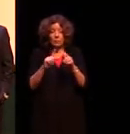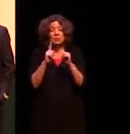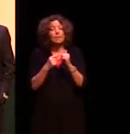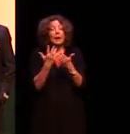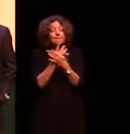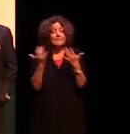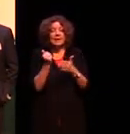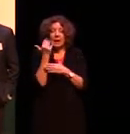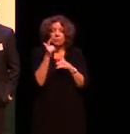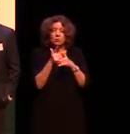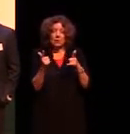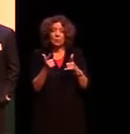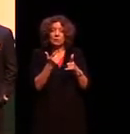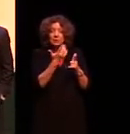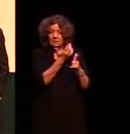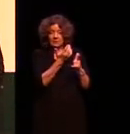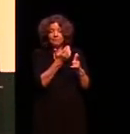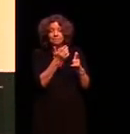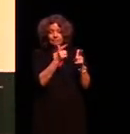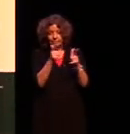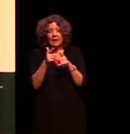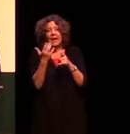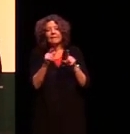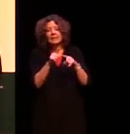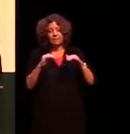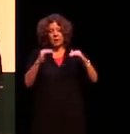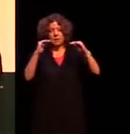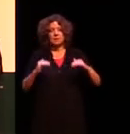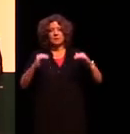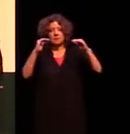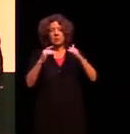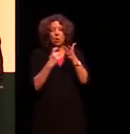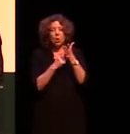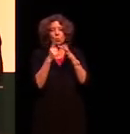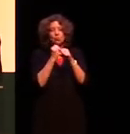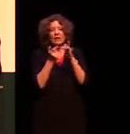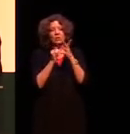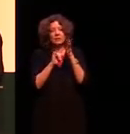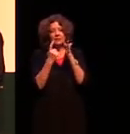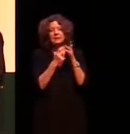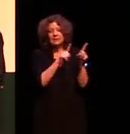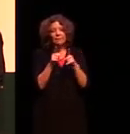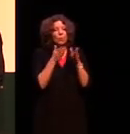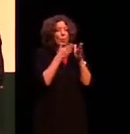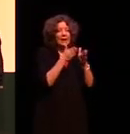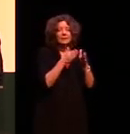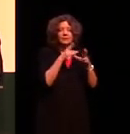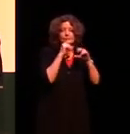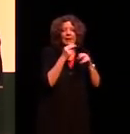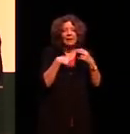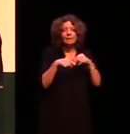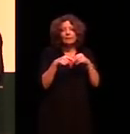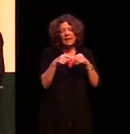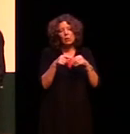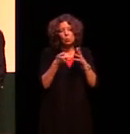Aboriginal languages there are different registers that and different ways of speaking that you would use with different kin so